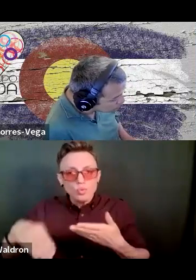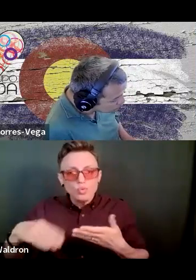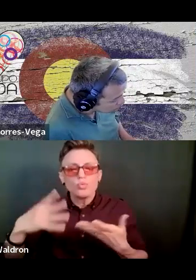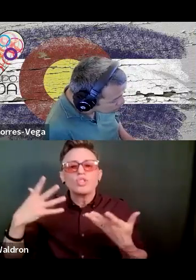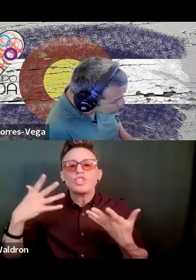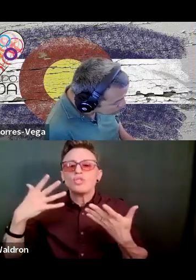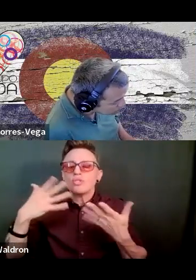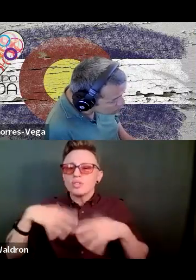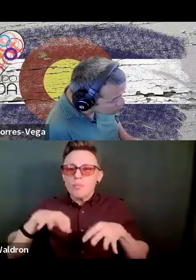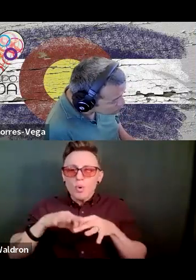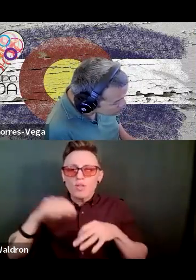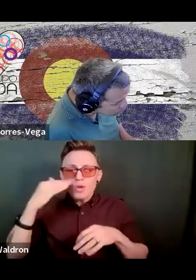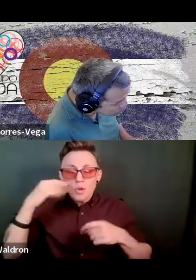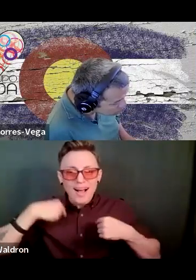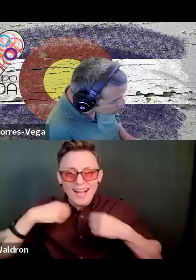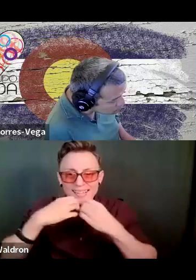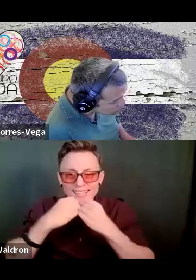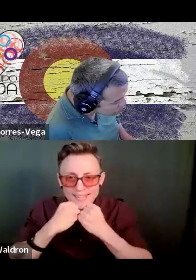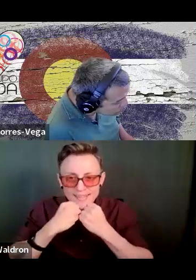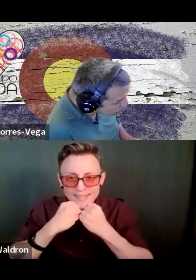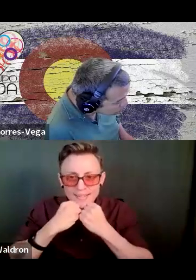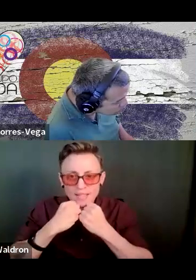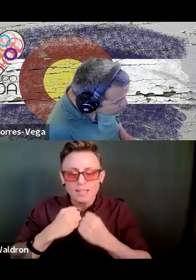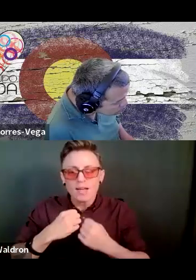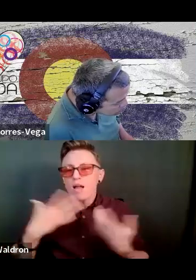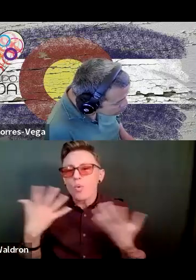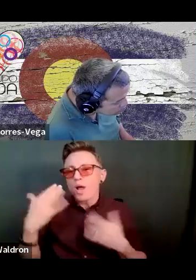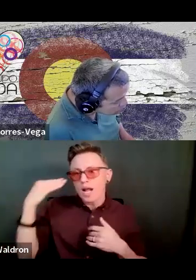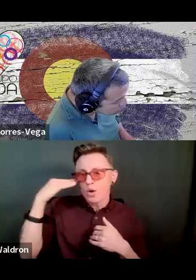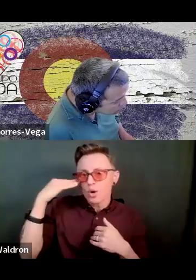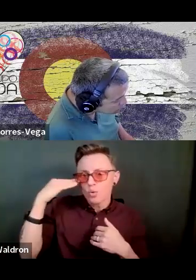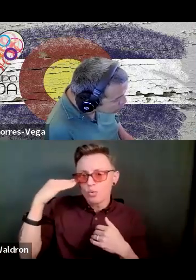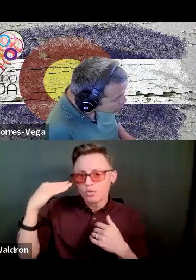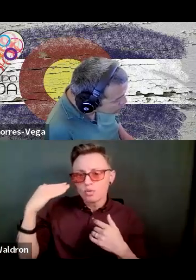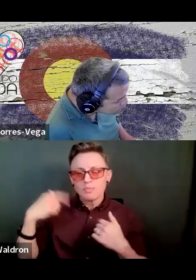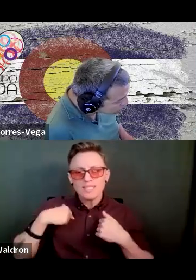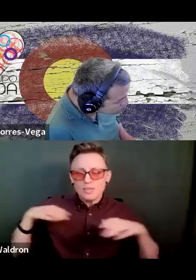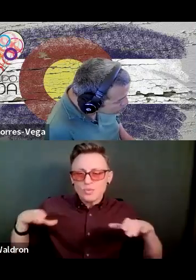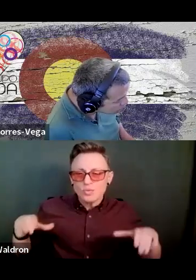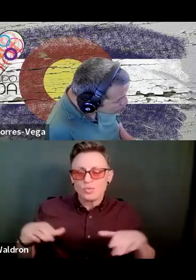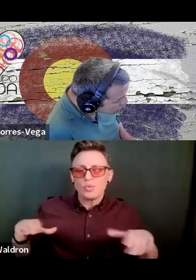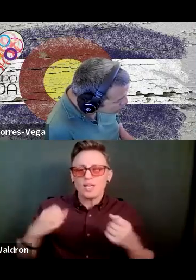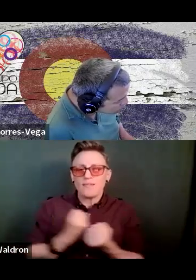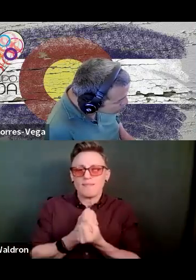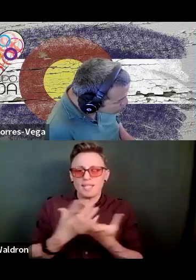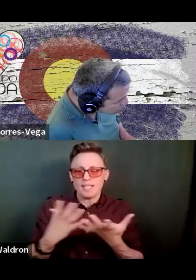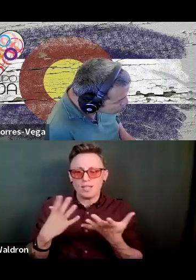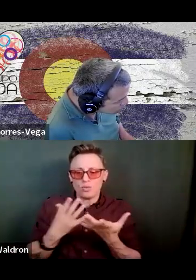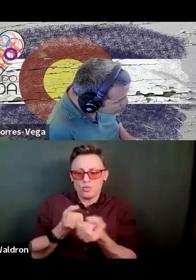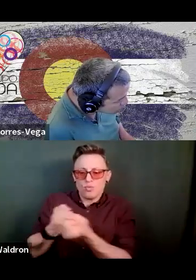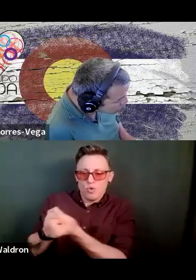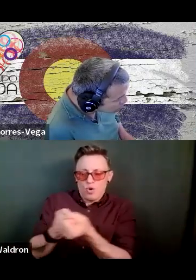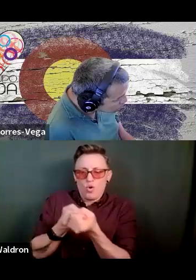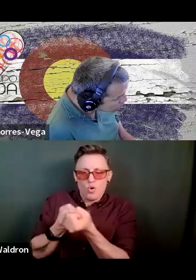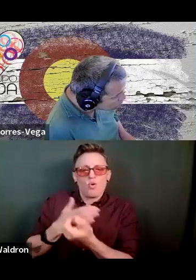And ever since then, I've done everything I can to support my disability community,